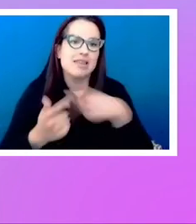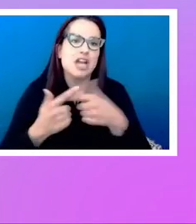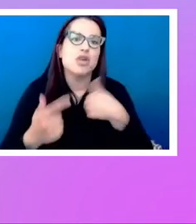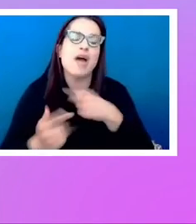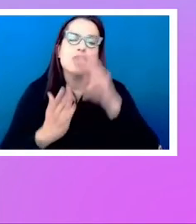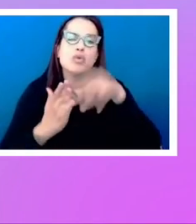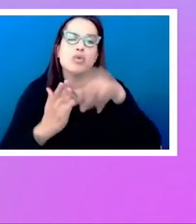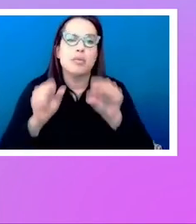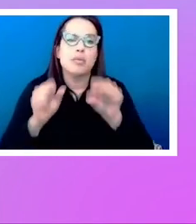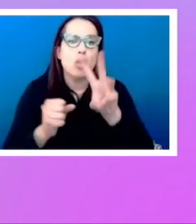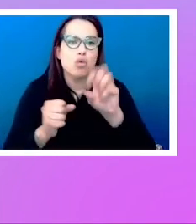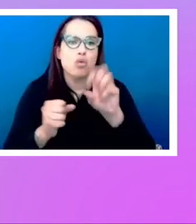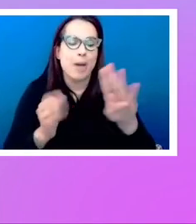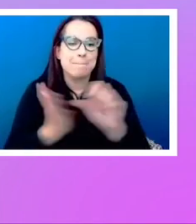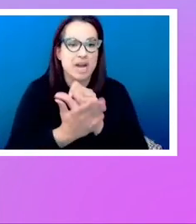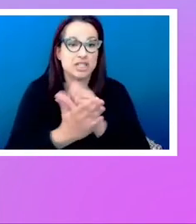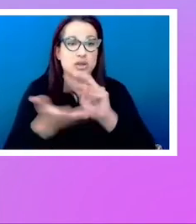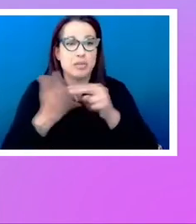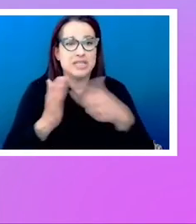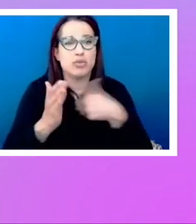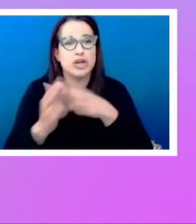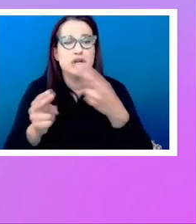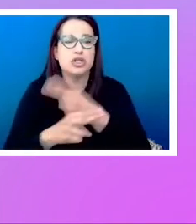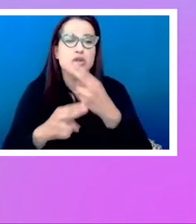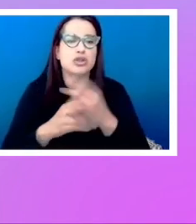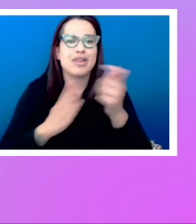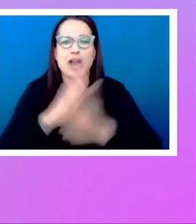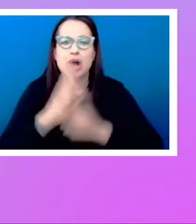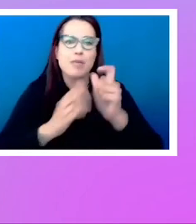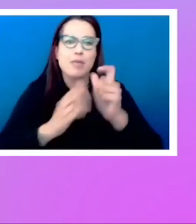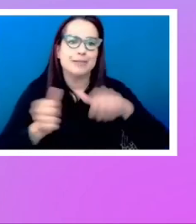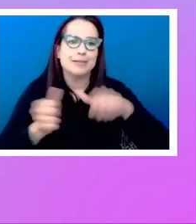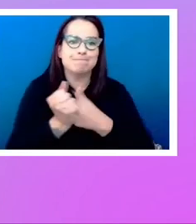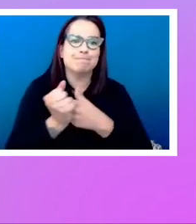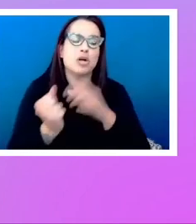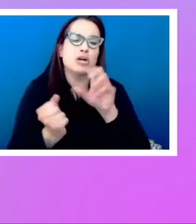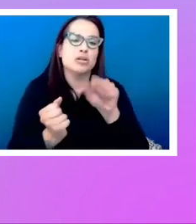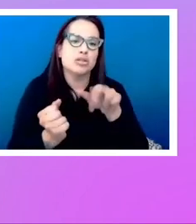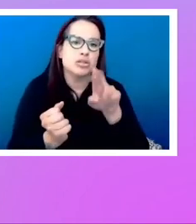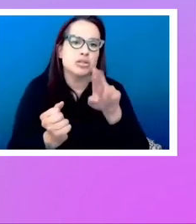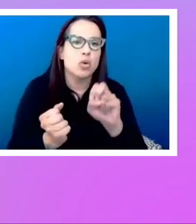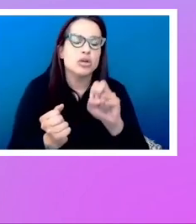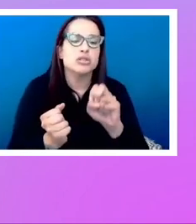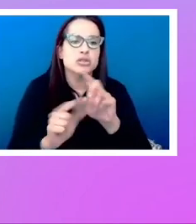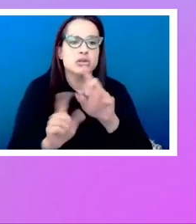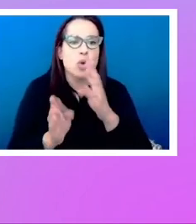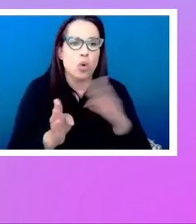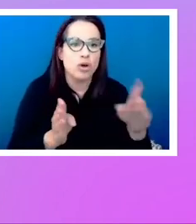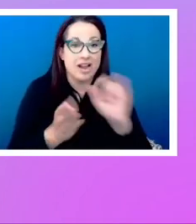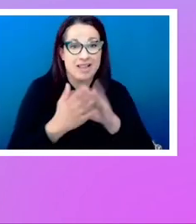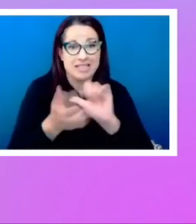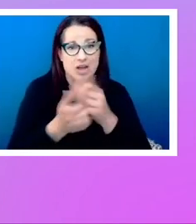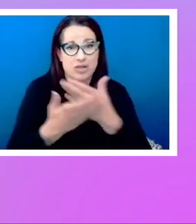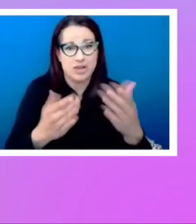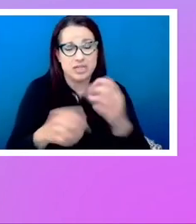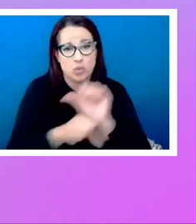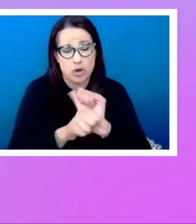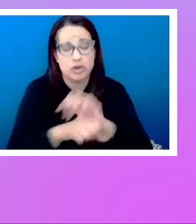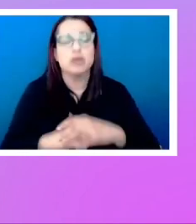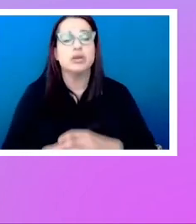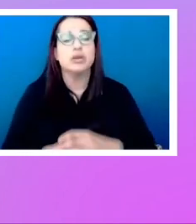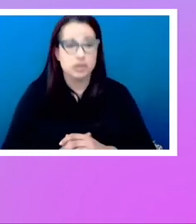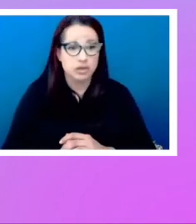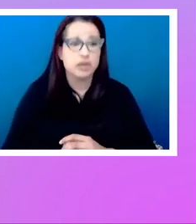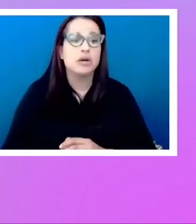So we're used to the default being source order. That's what you get. And that's how things work. That